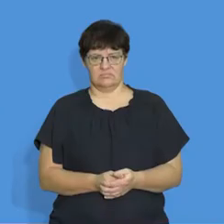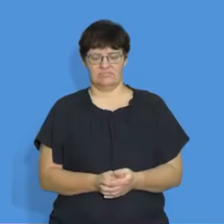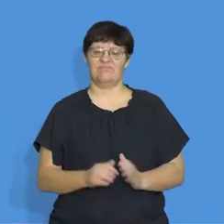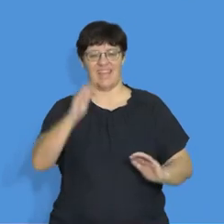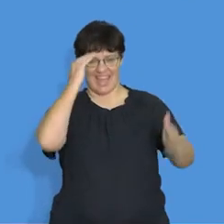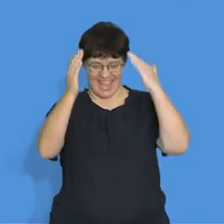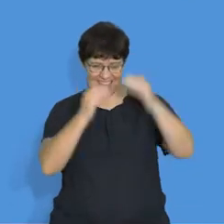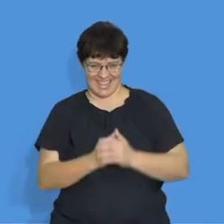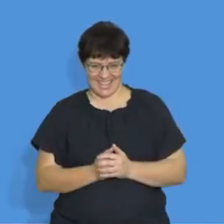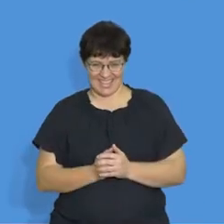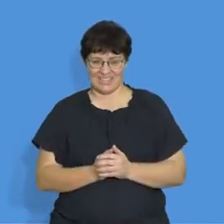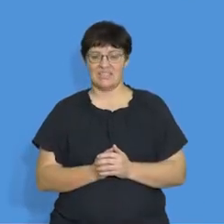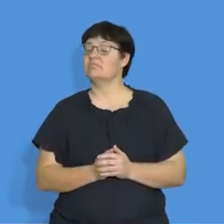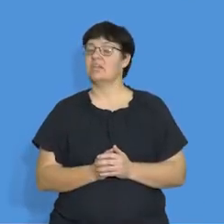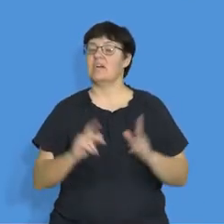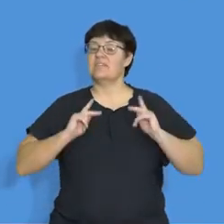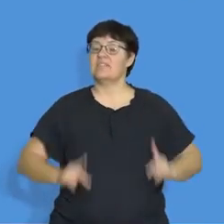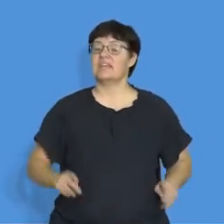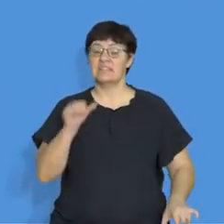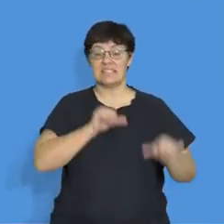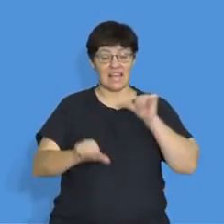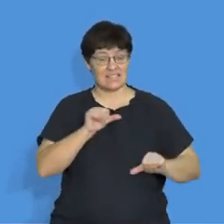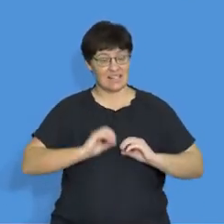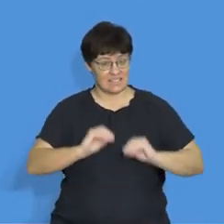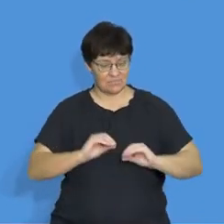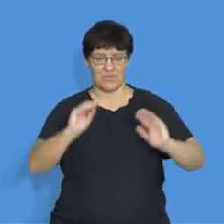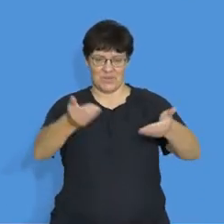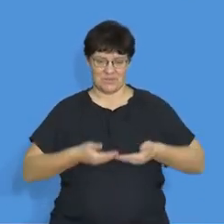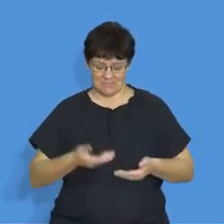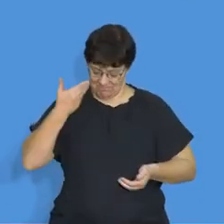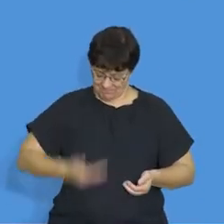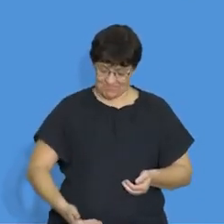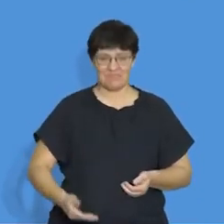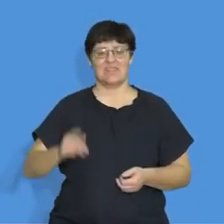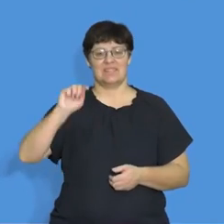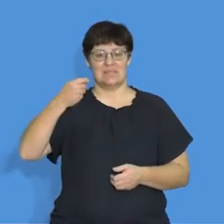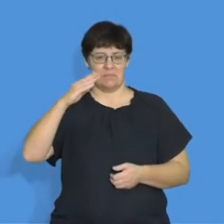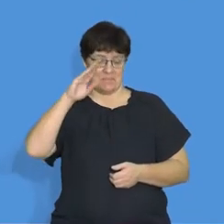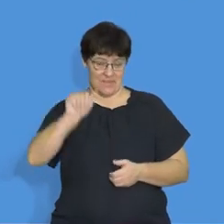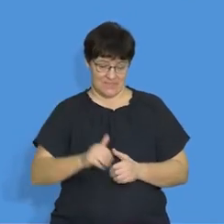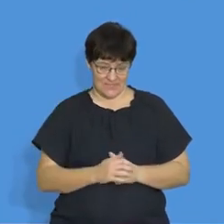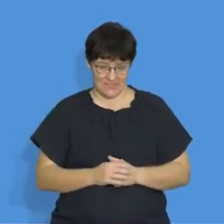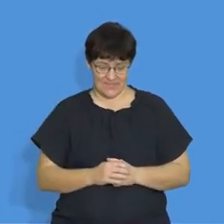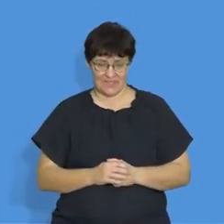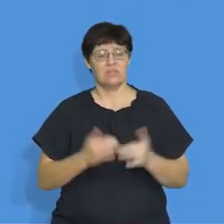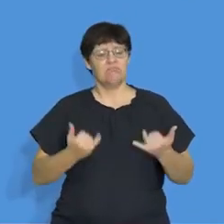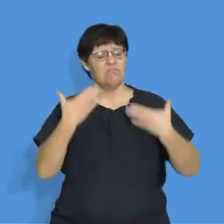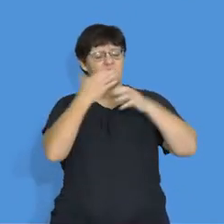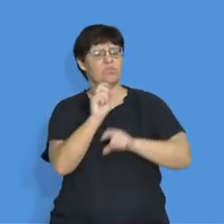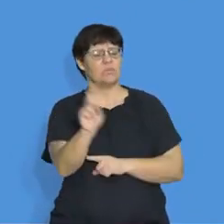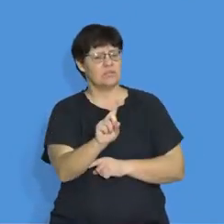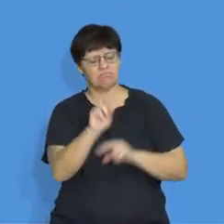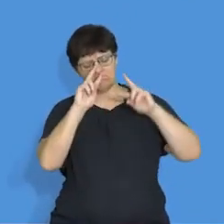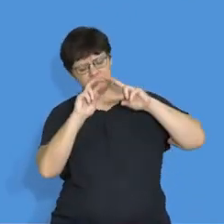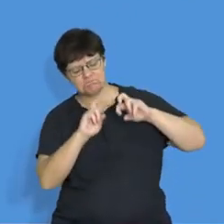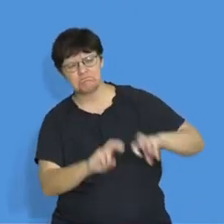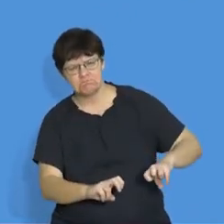Hello and welcome to our Physical Sciences lesson. My name is Temba. Today we are going to focus our attention on investigating